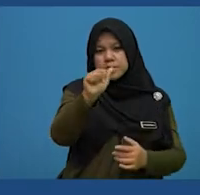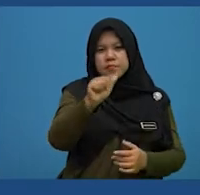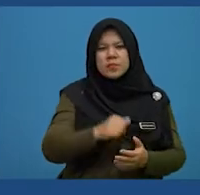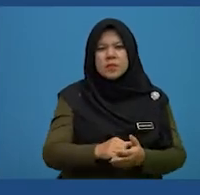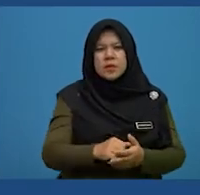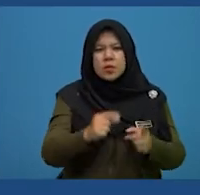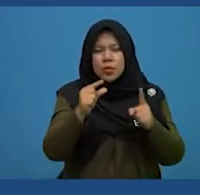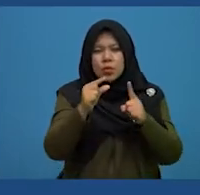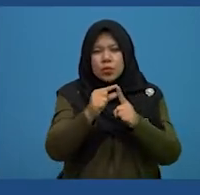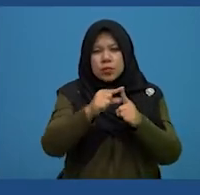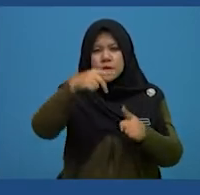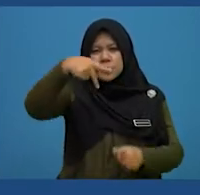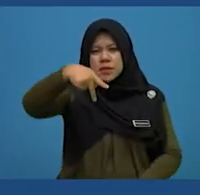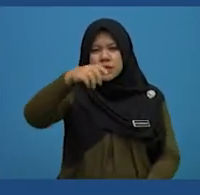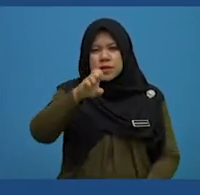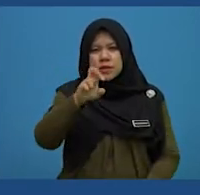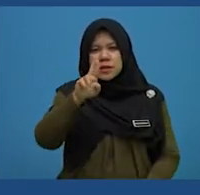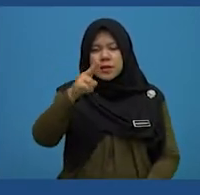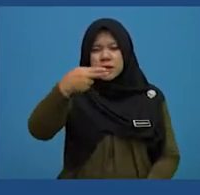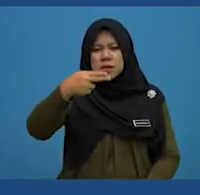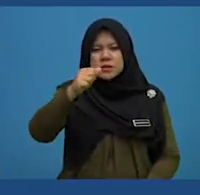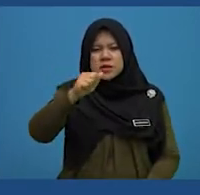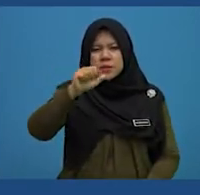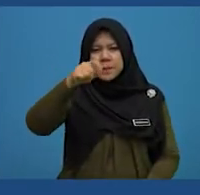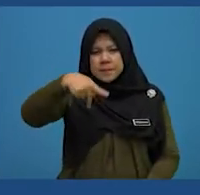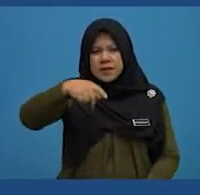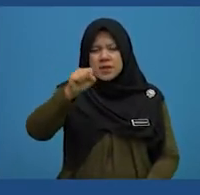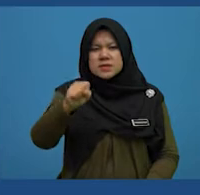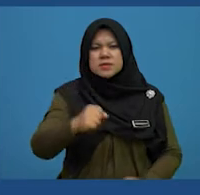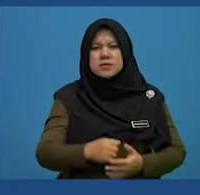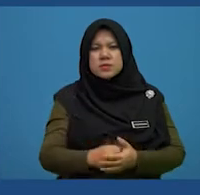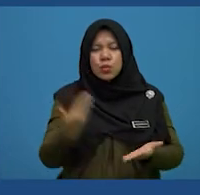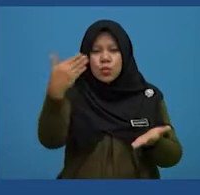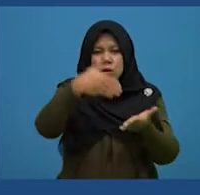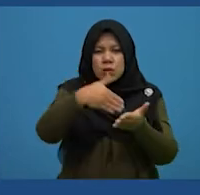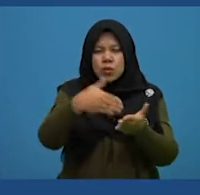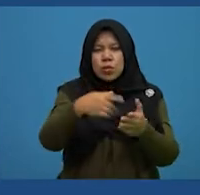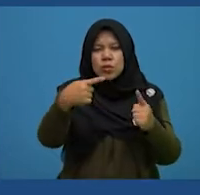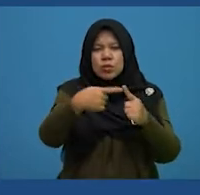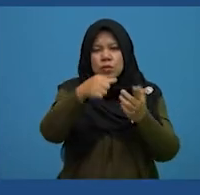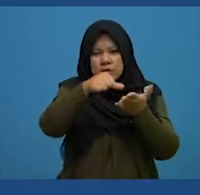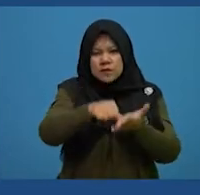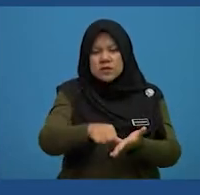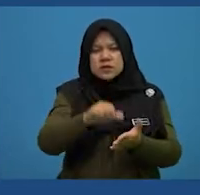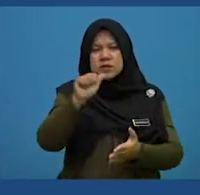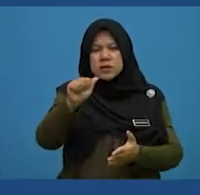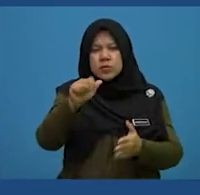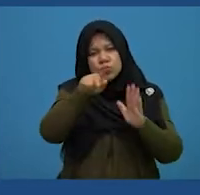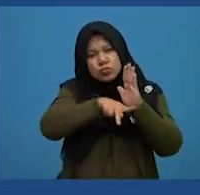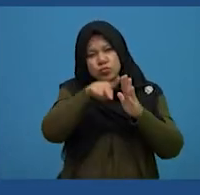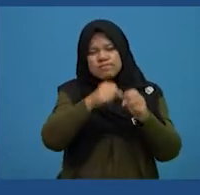The word perhaps is repeated to emphasise A. Lack of determination